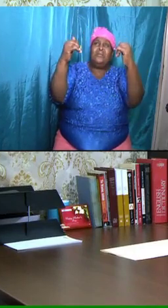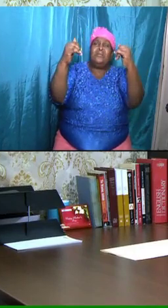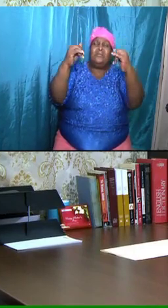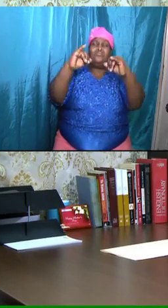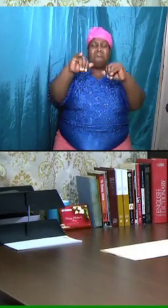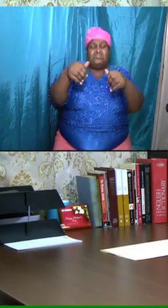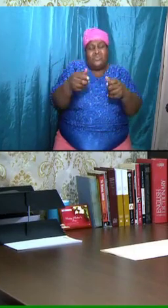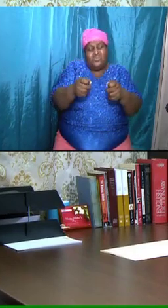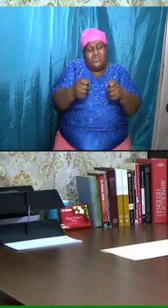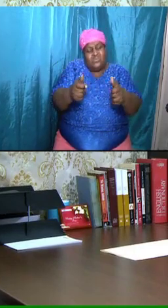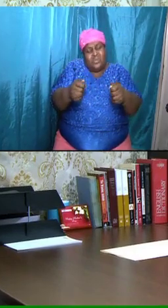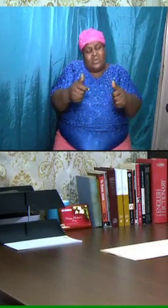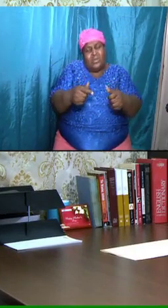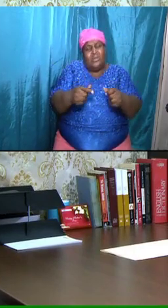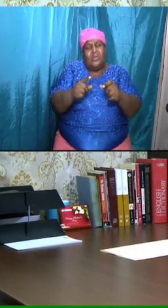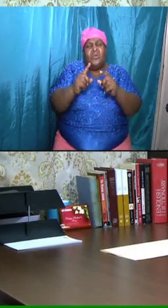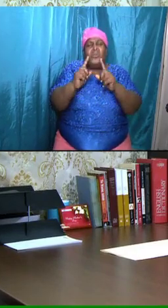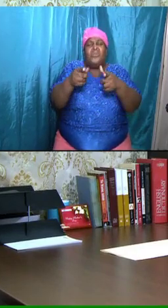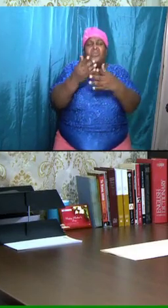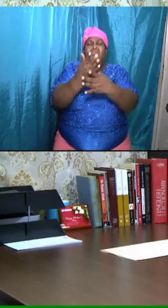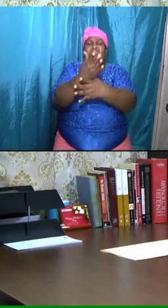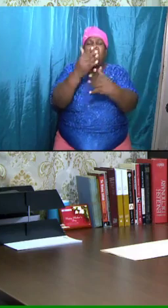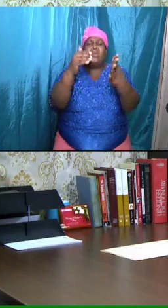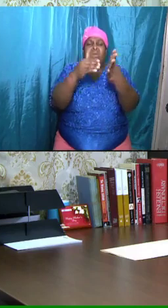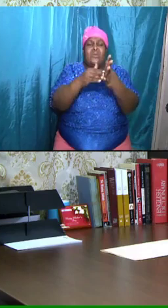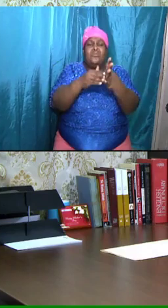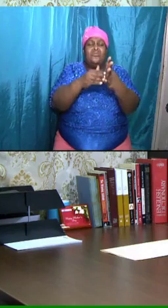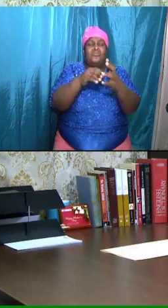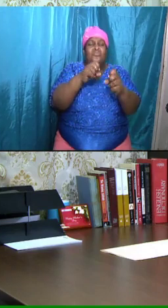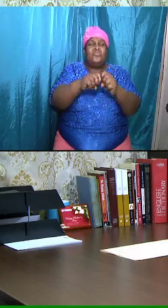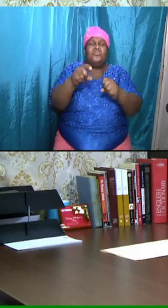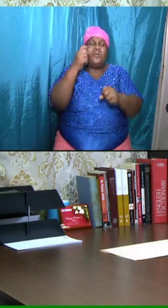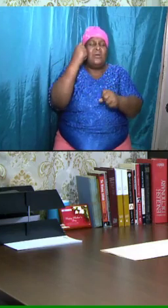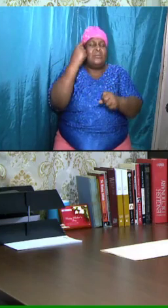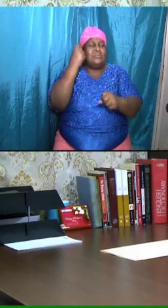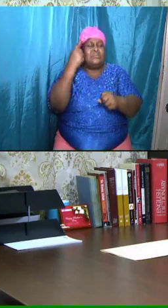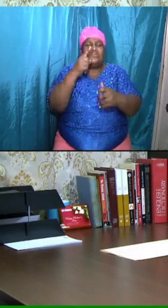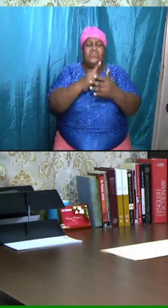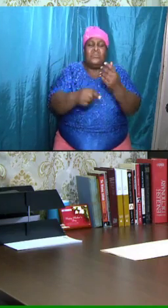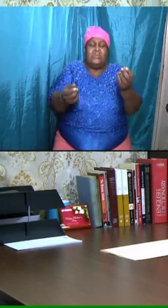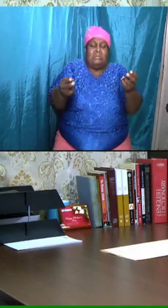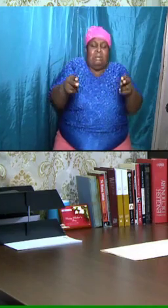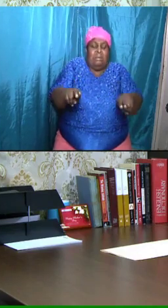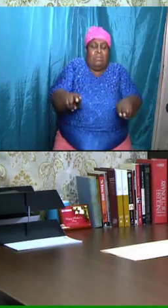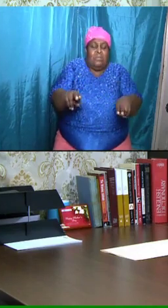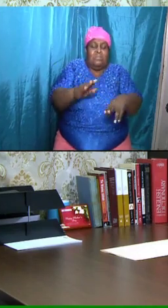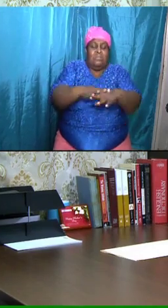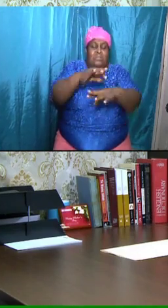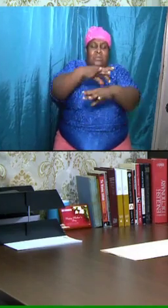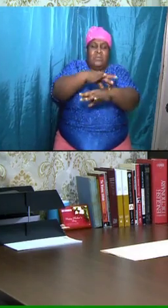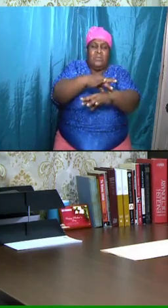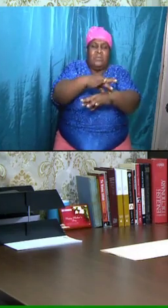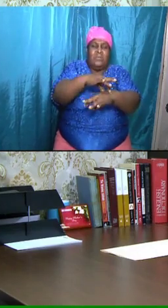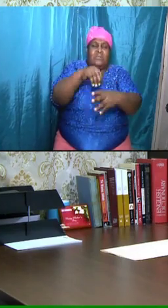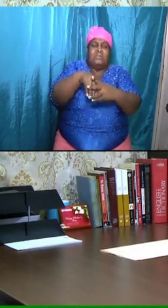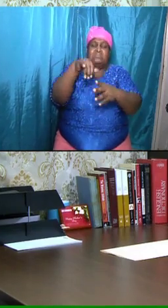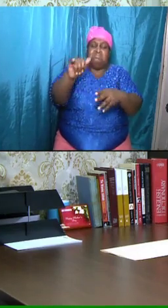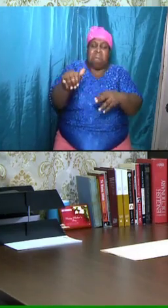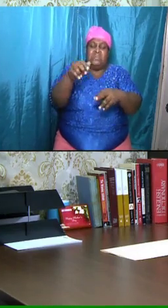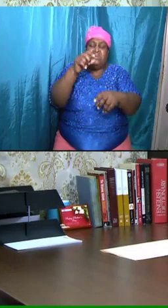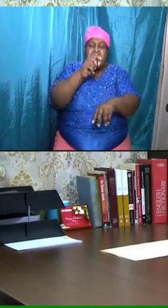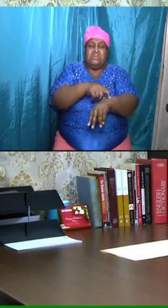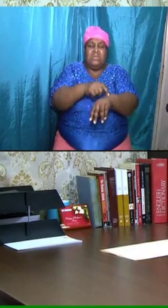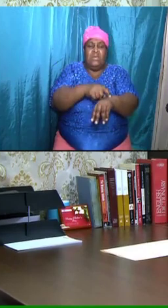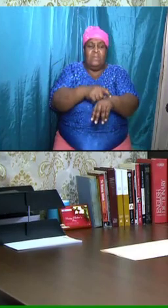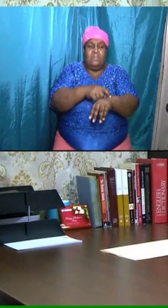go through again so that we can understand what will be happening on earth during that time. And then we will take our time